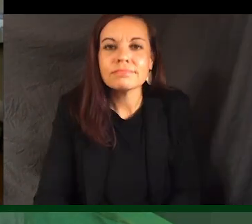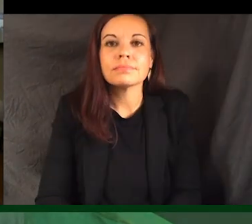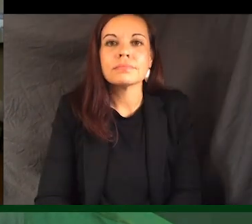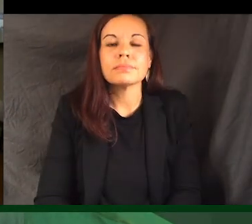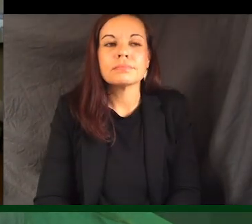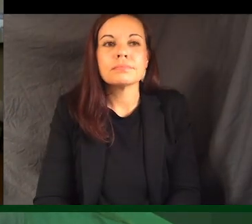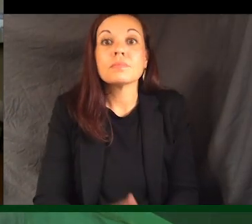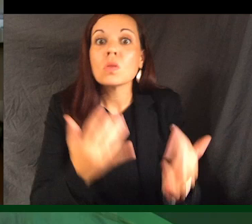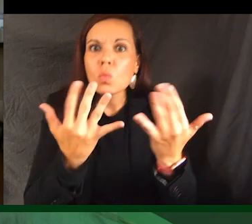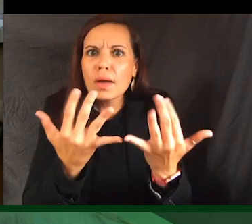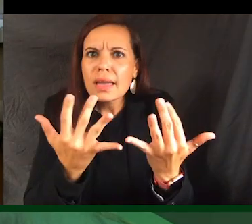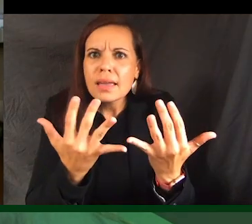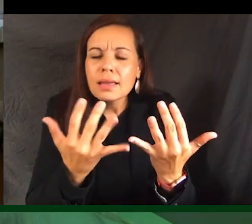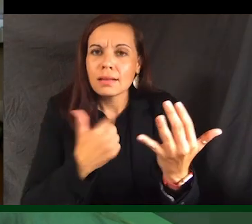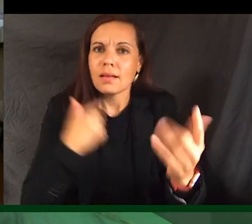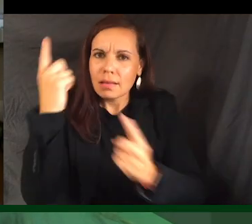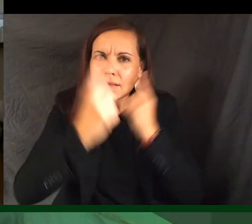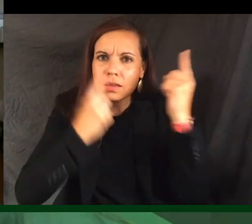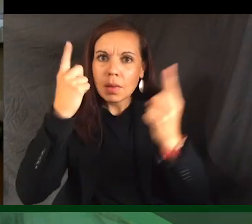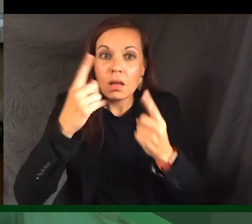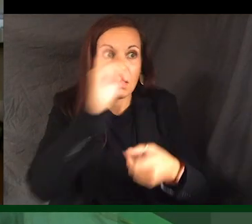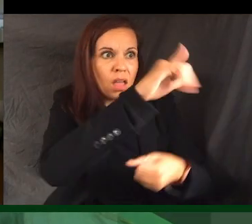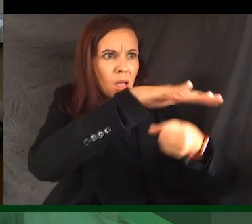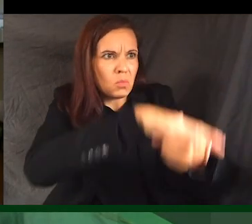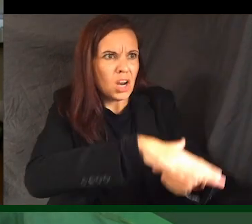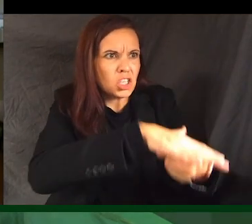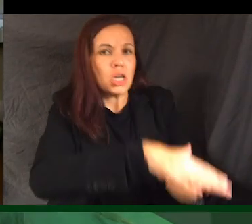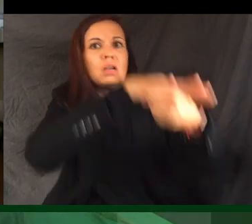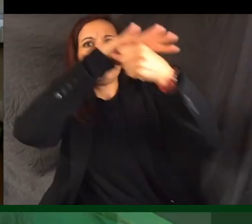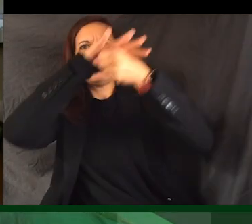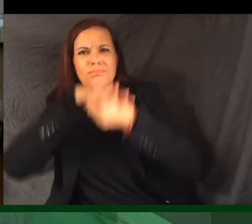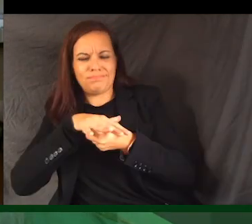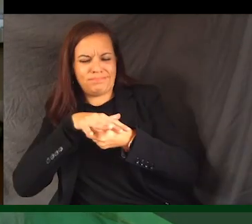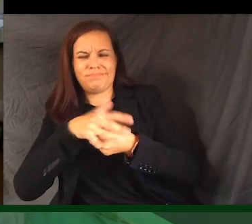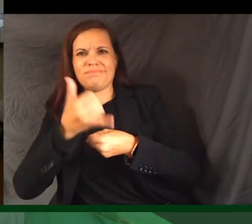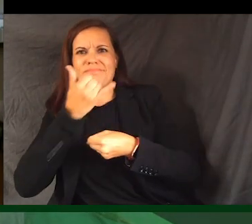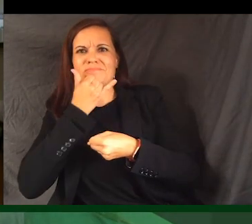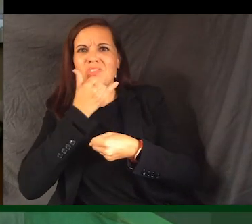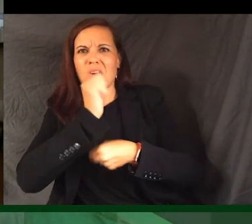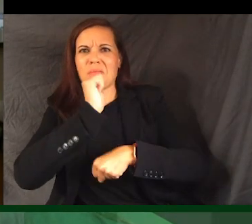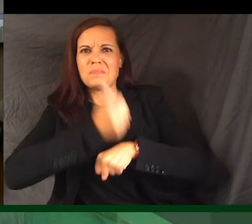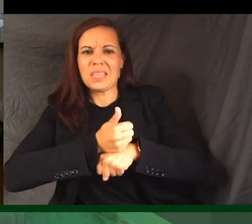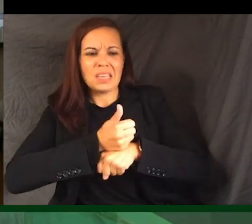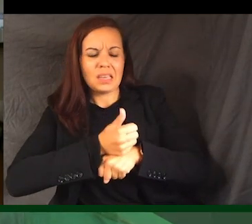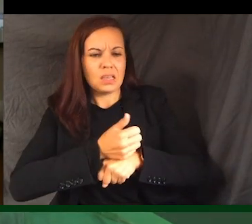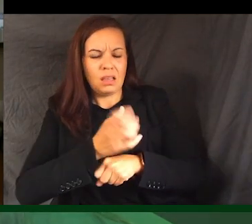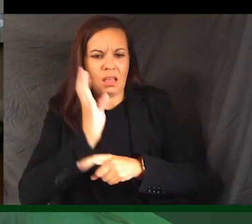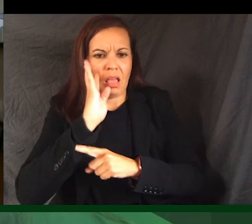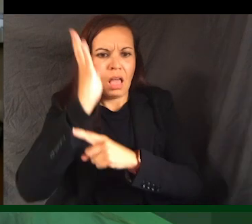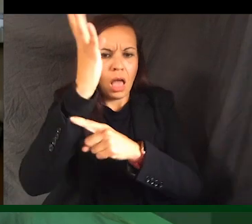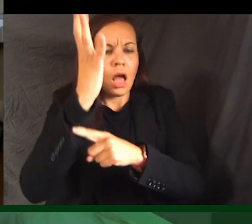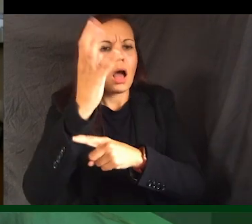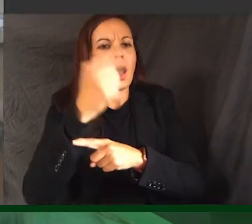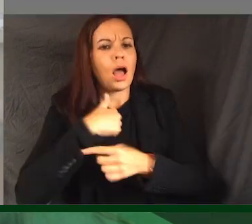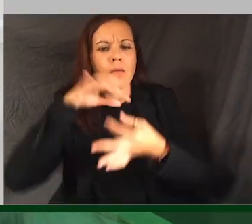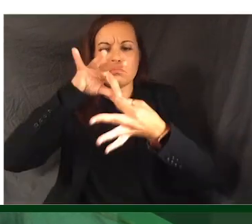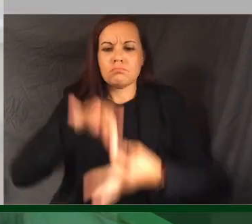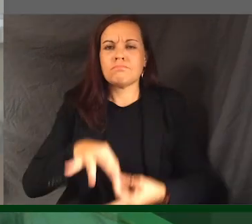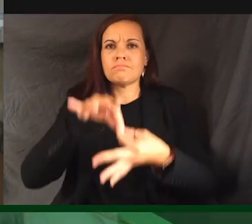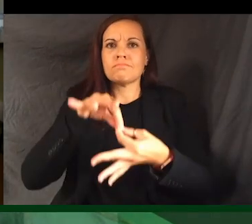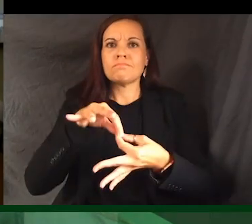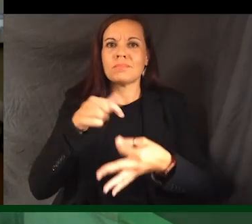about it. This pressure you share is a misplaced hinge, a fantasy. I am exactly where I wanted to be.